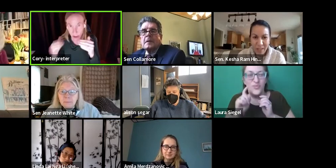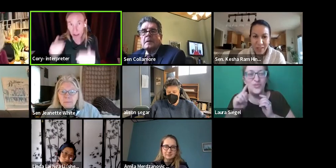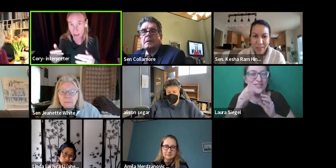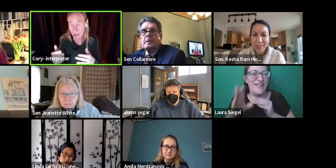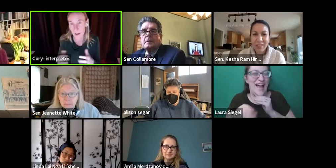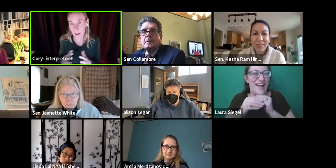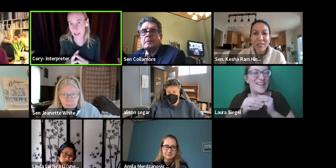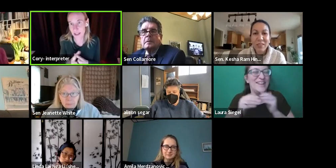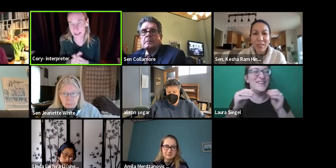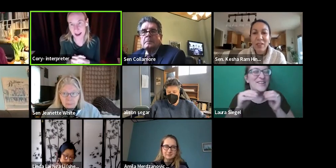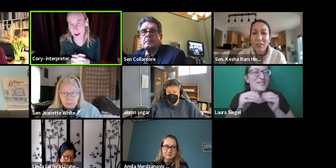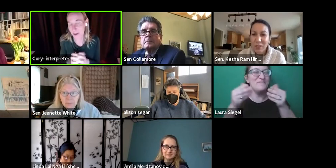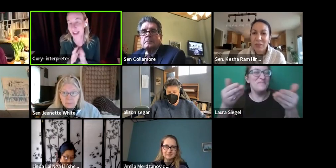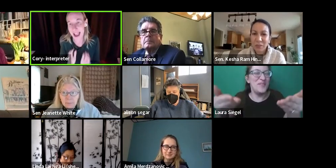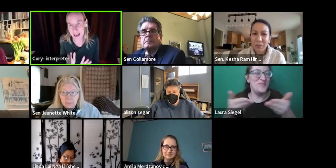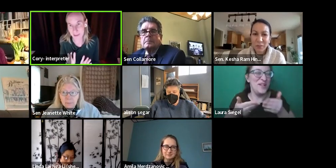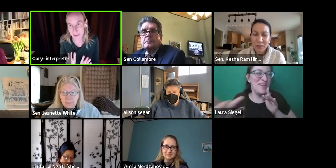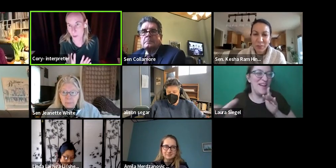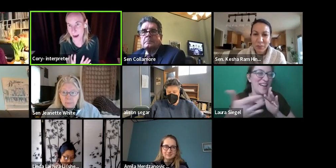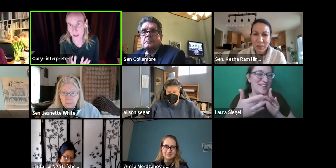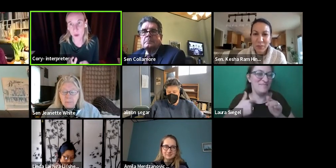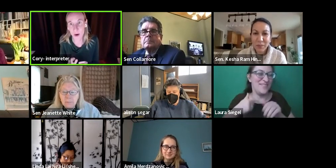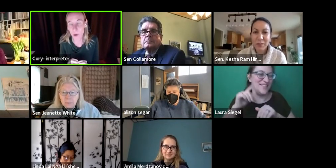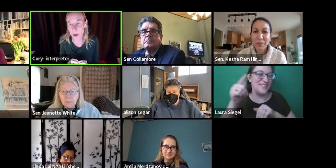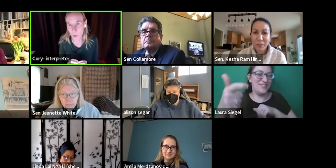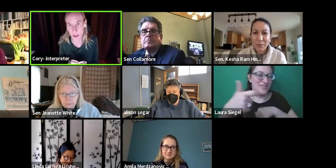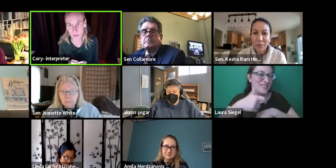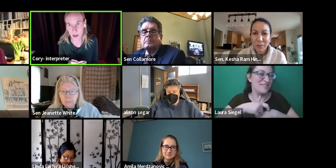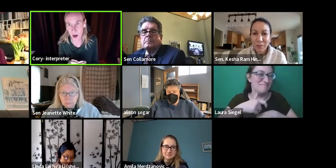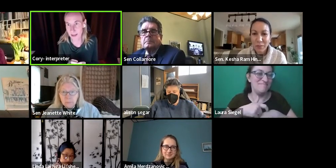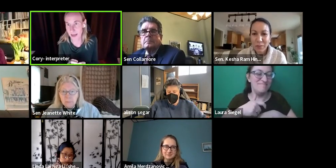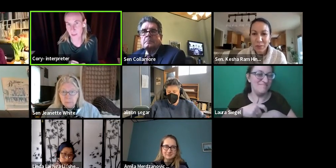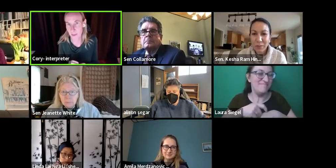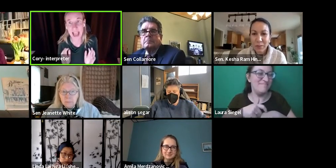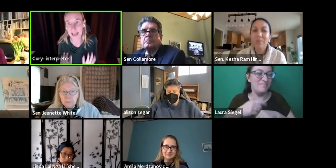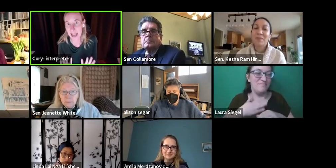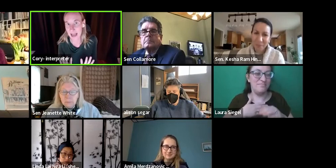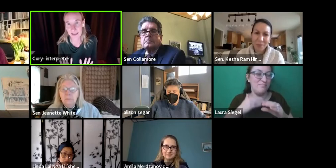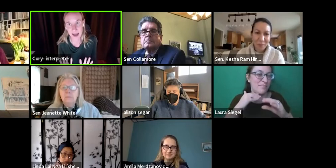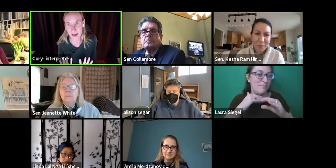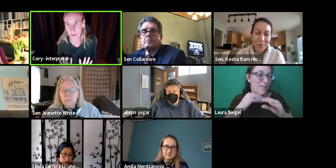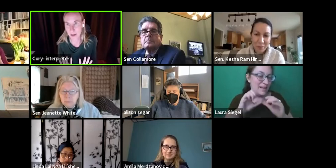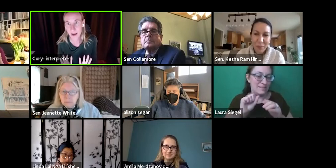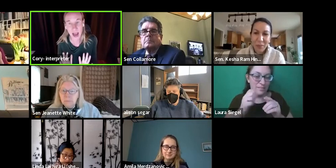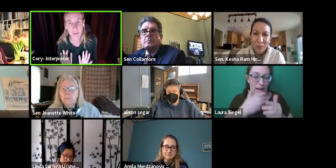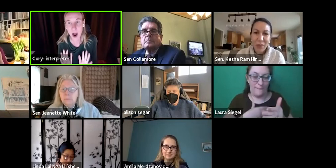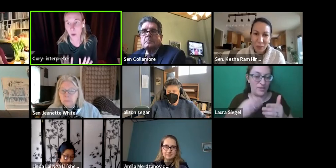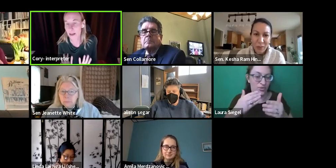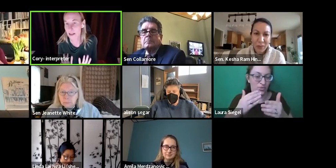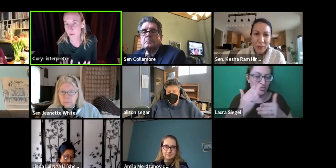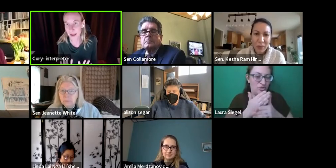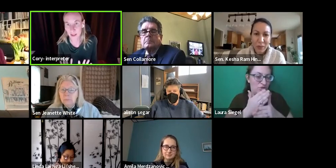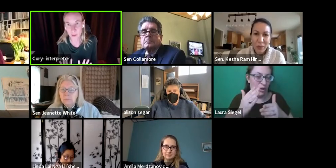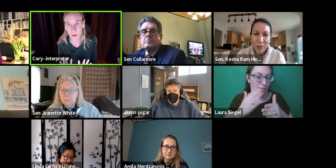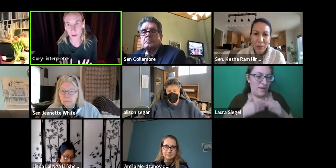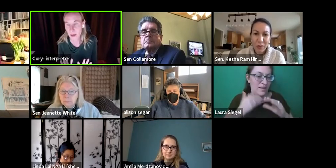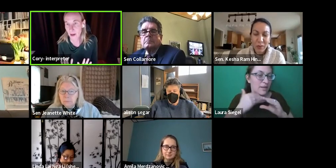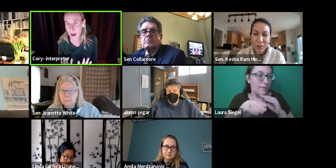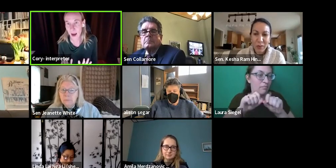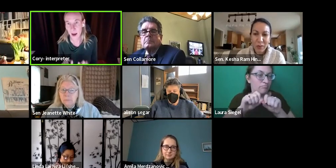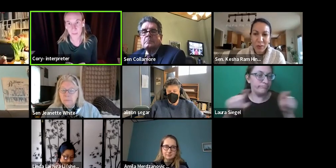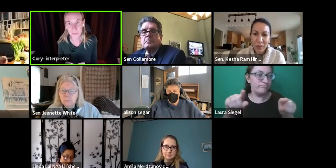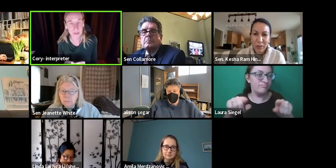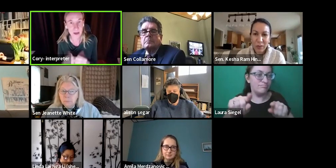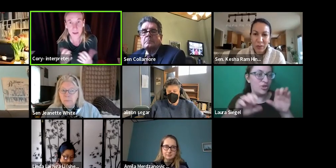And just to just to add, if you don't mind, you are more than welcome to contact me at any time. I'm always available